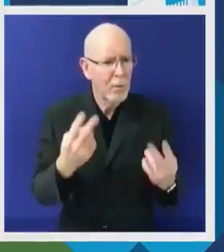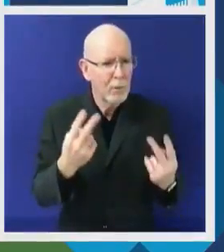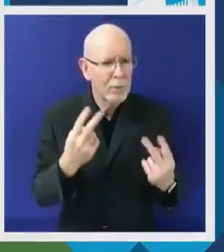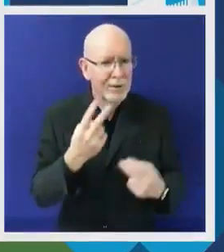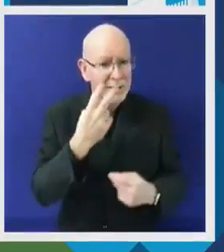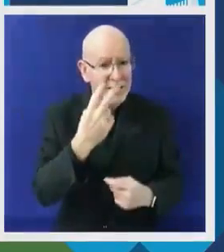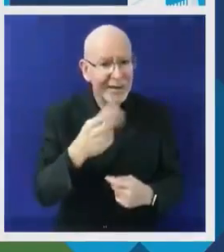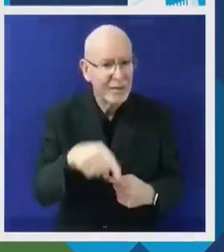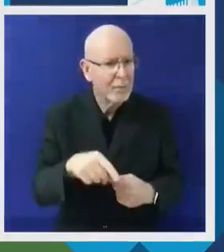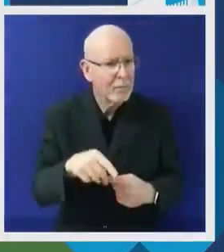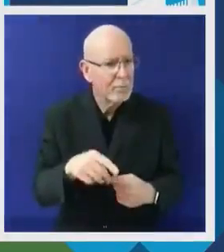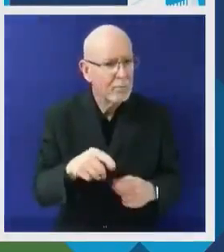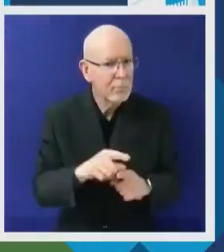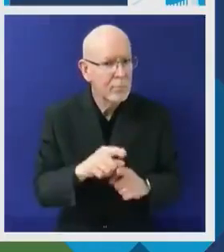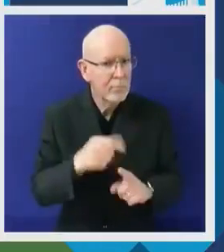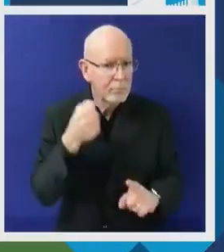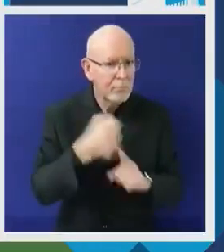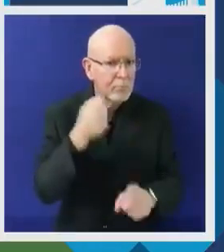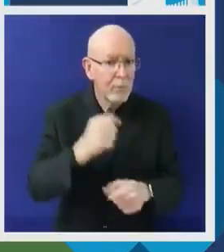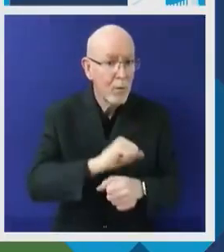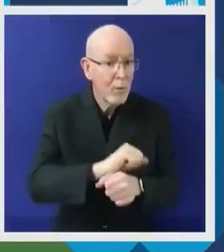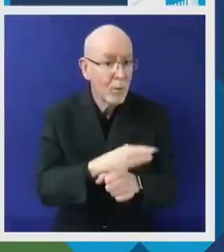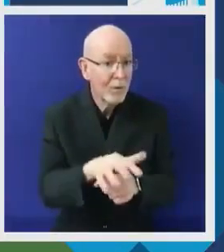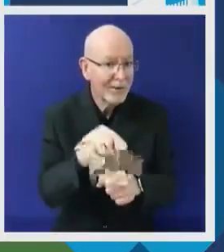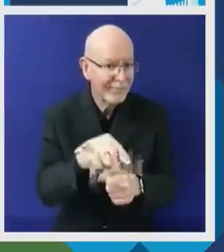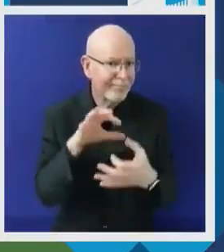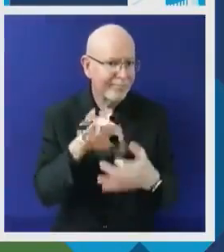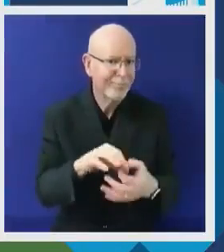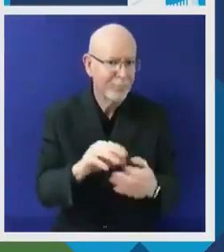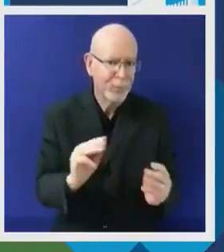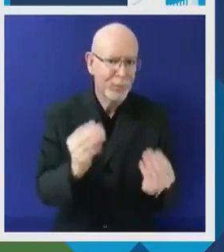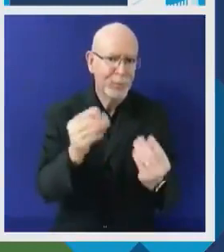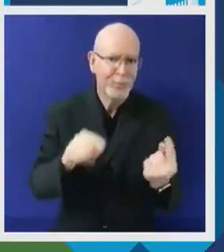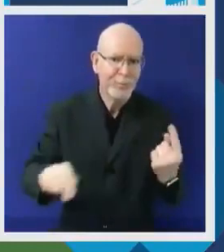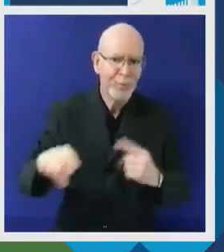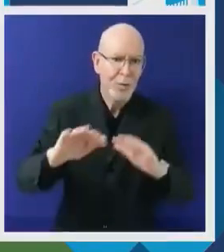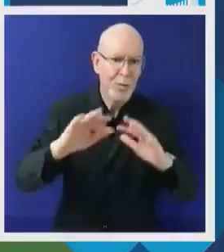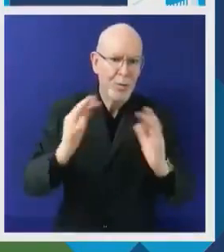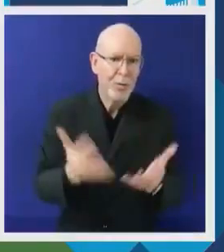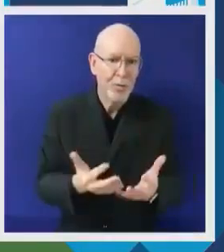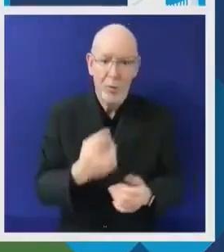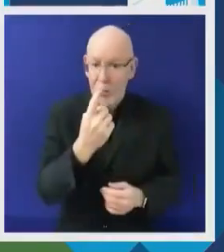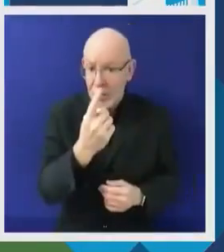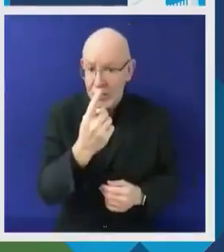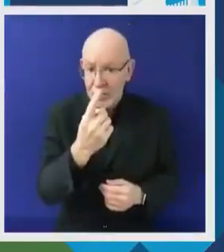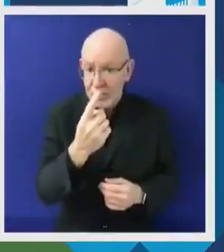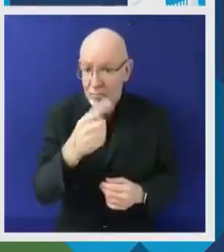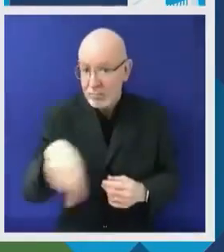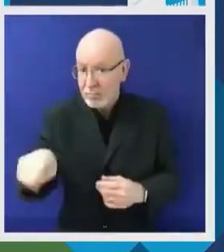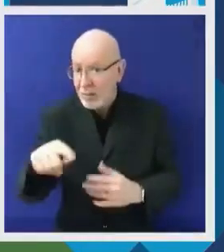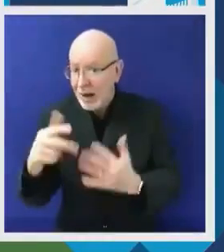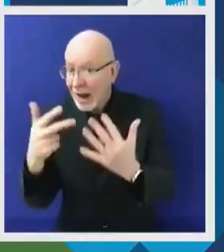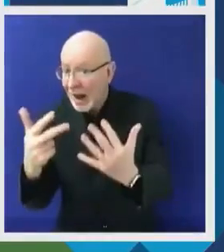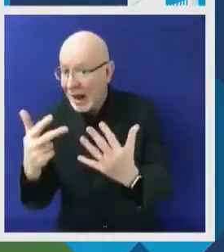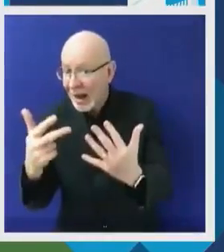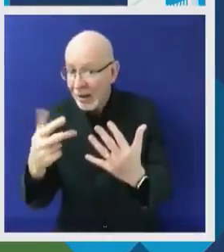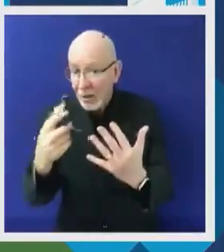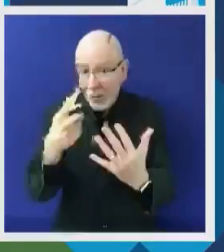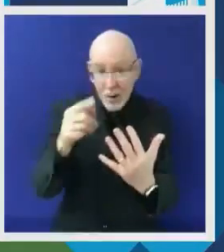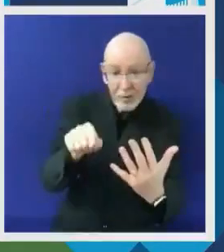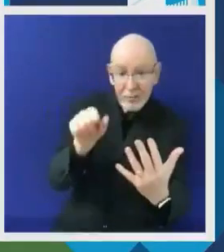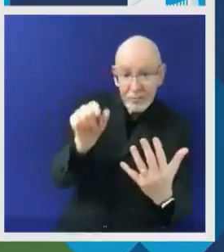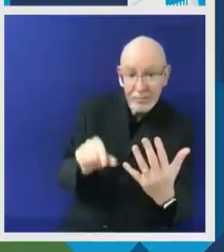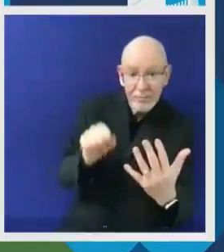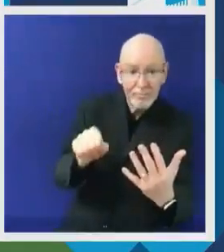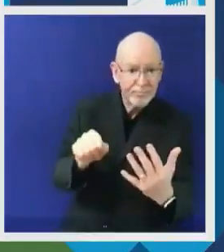issues among young people are on the rise. At the same time, the ongoing climate crisis, conflicts and systems of inequality